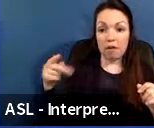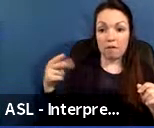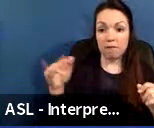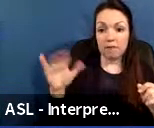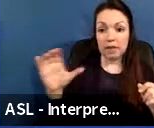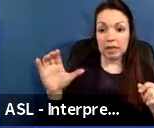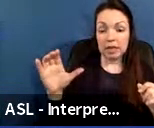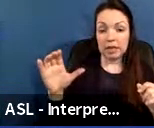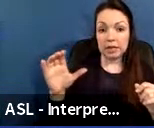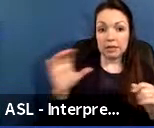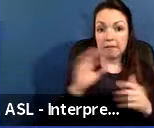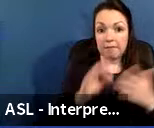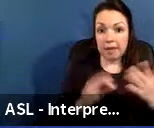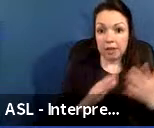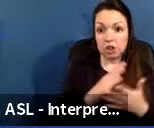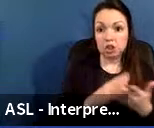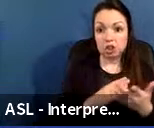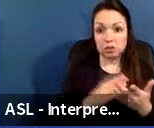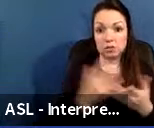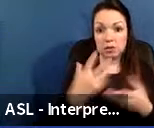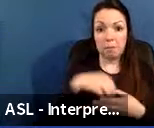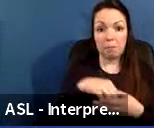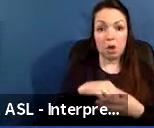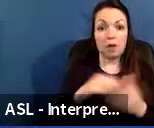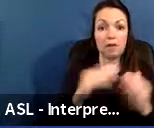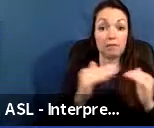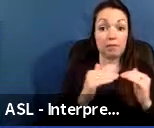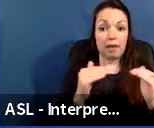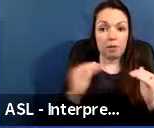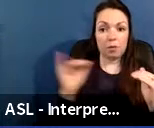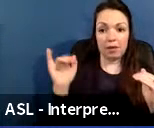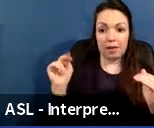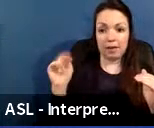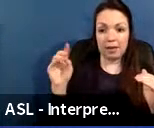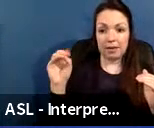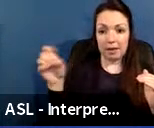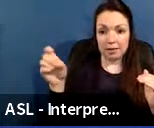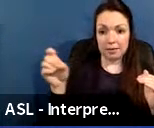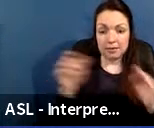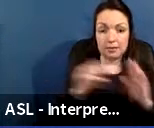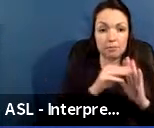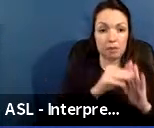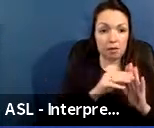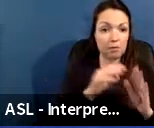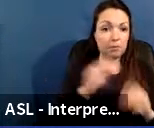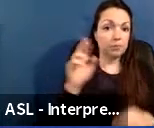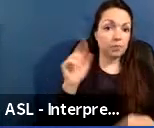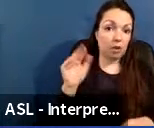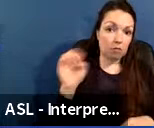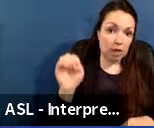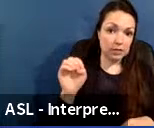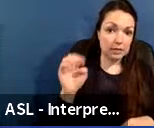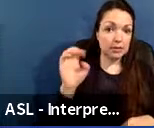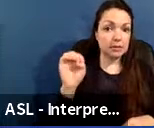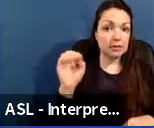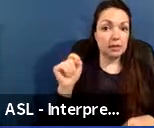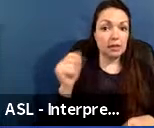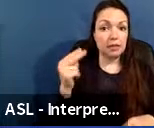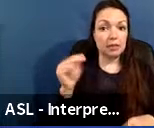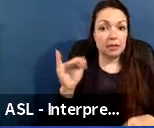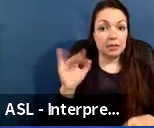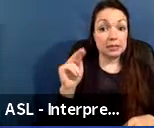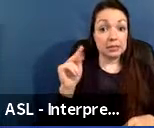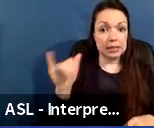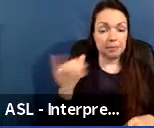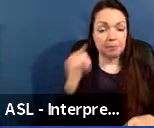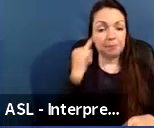part of the equity index model as it is now. So looking at race, ethnicity, students who